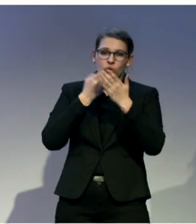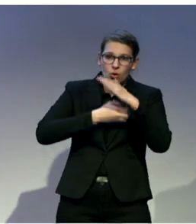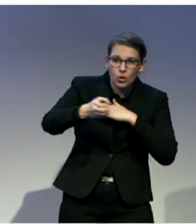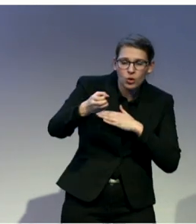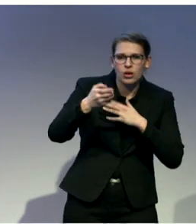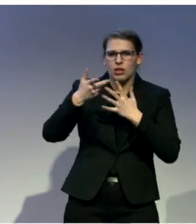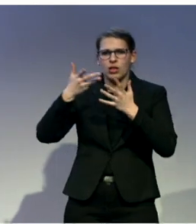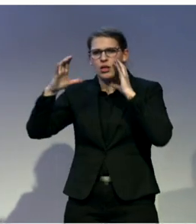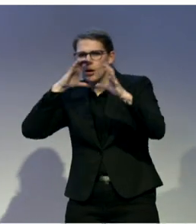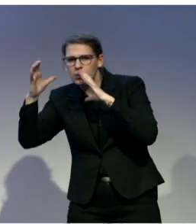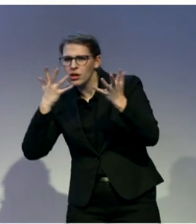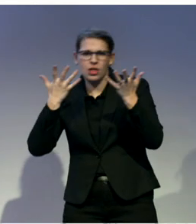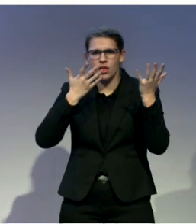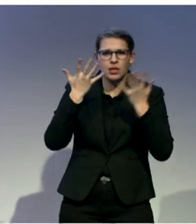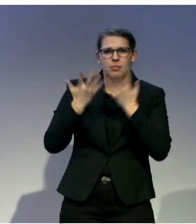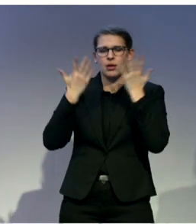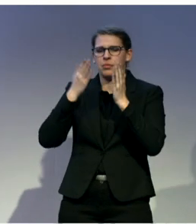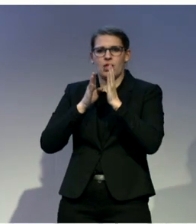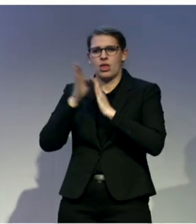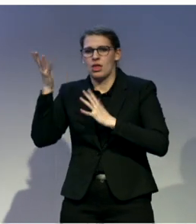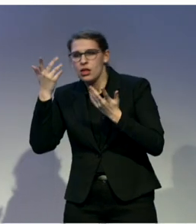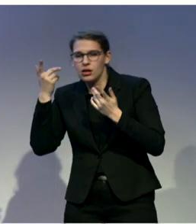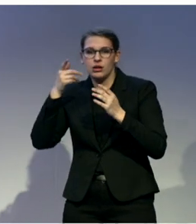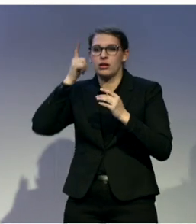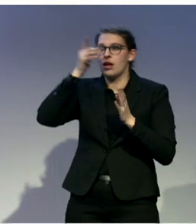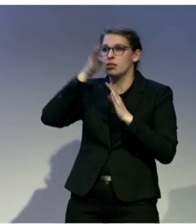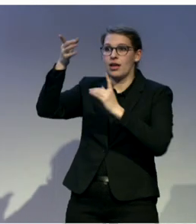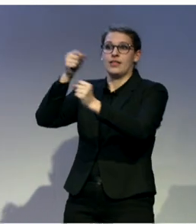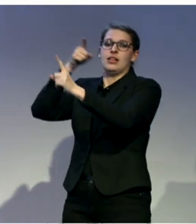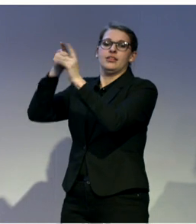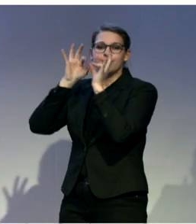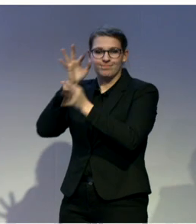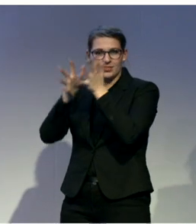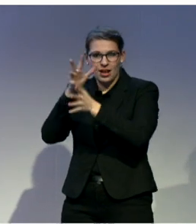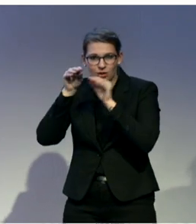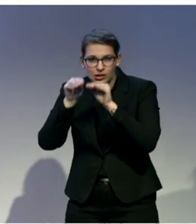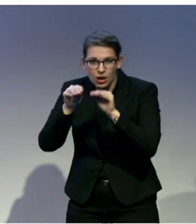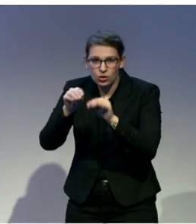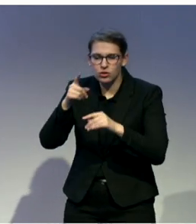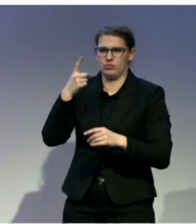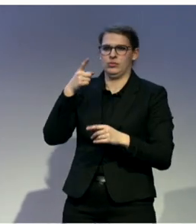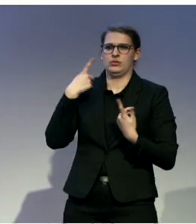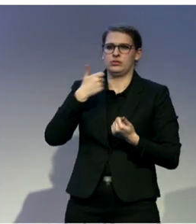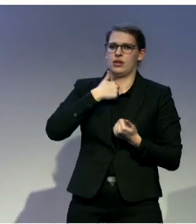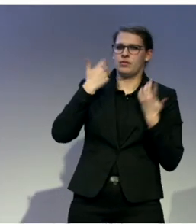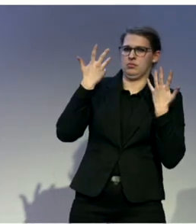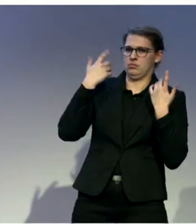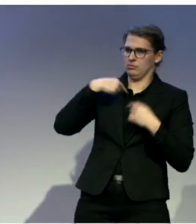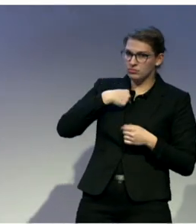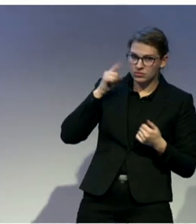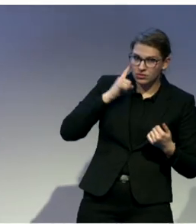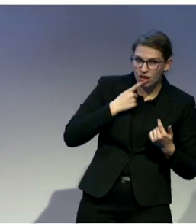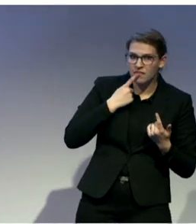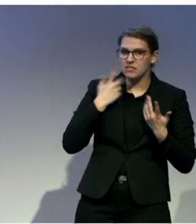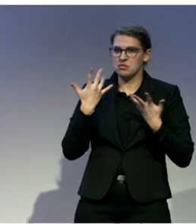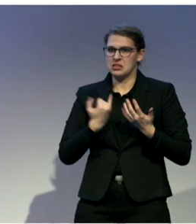find it or discover it on their own through their deaf identity development. So currently, sign